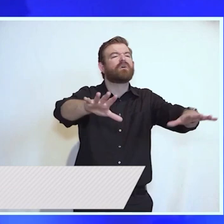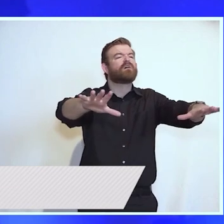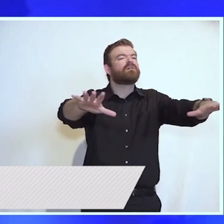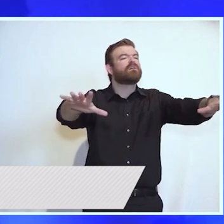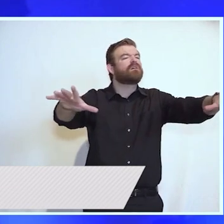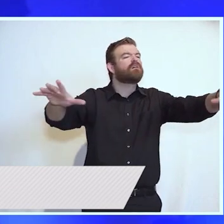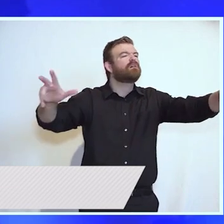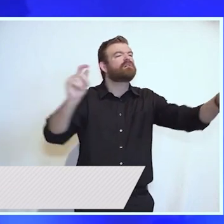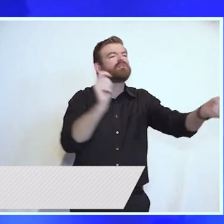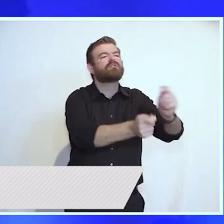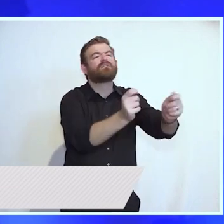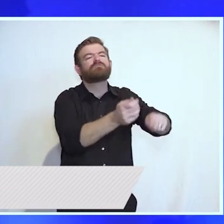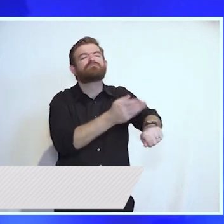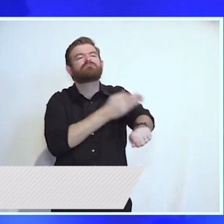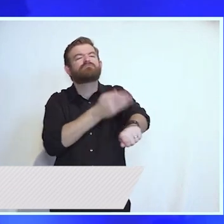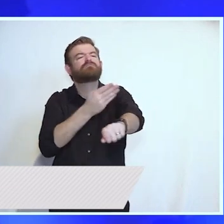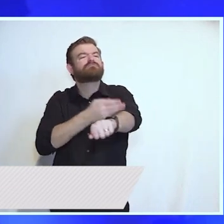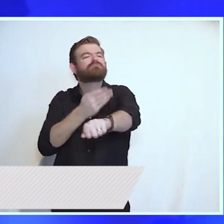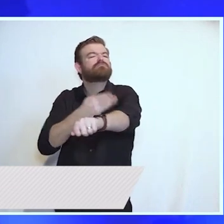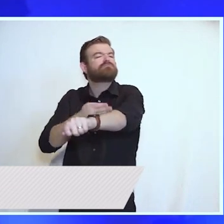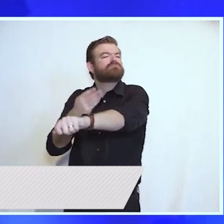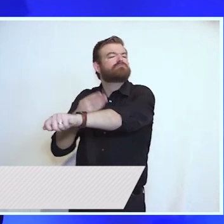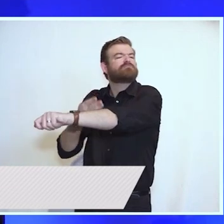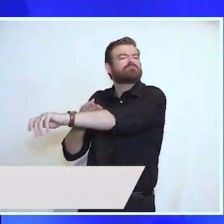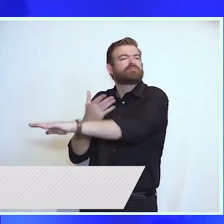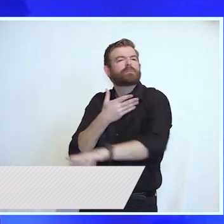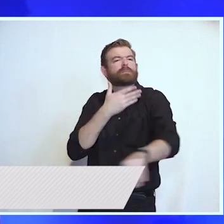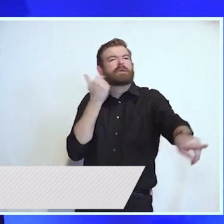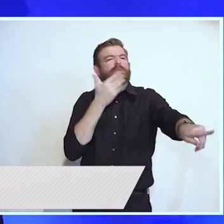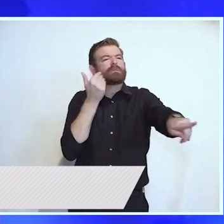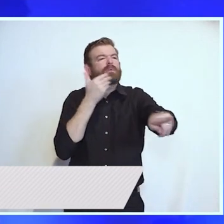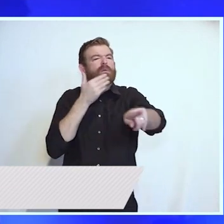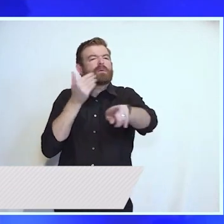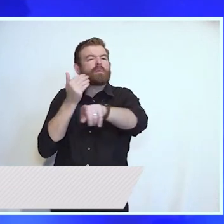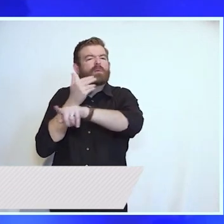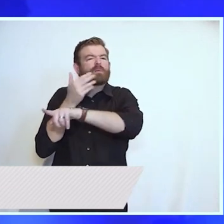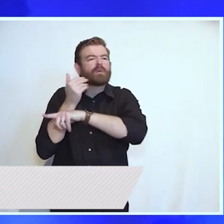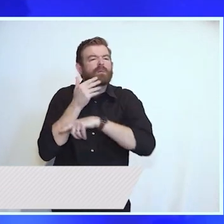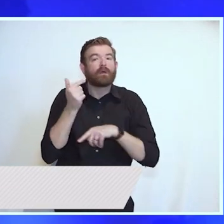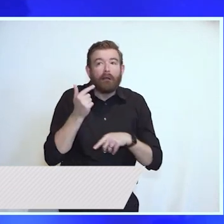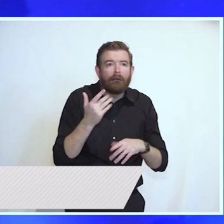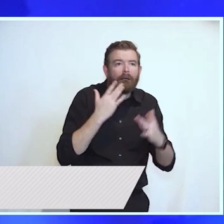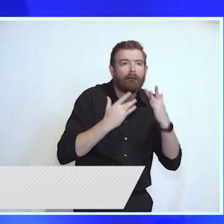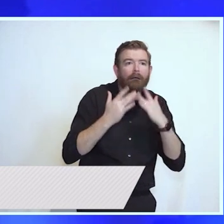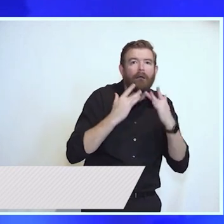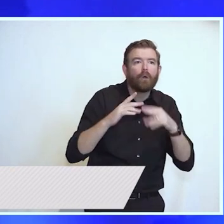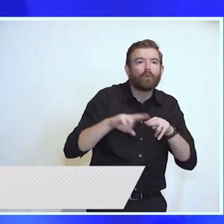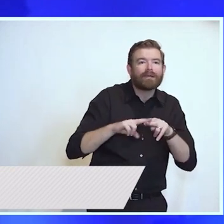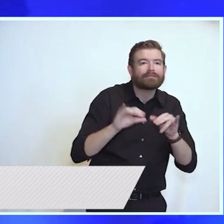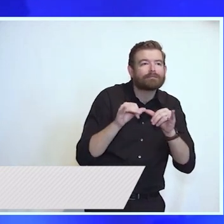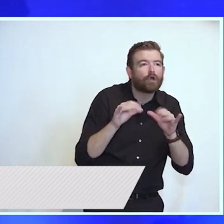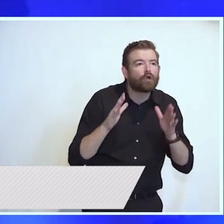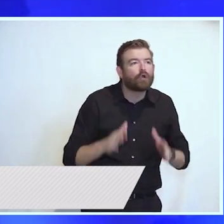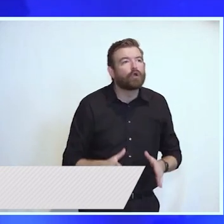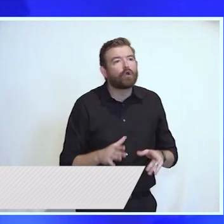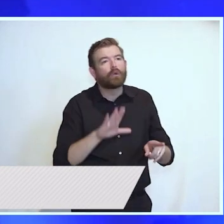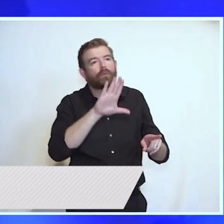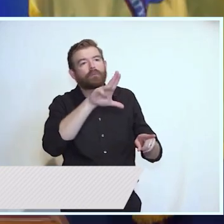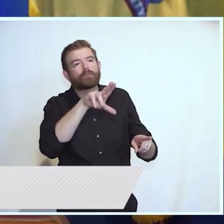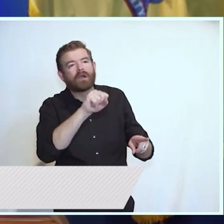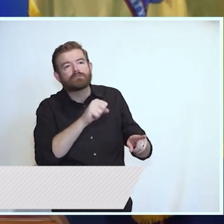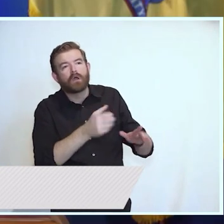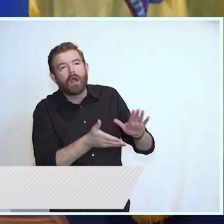into service. The shortages of train engineers and bus operators that led to canceled routes have been backfilled,